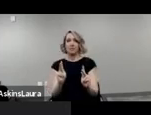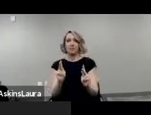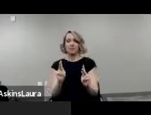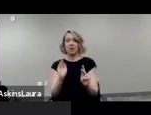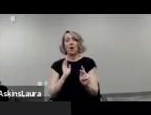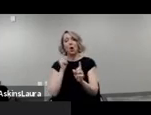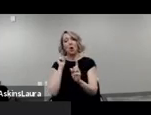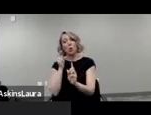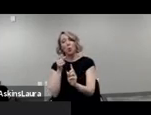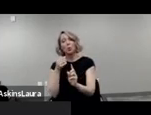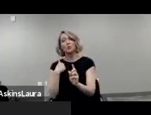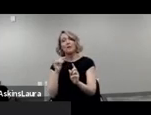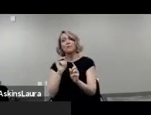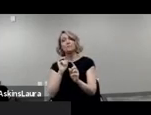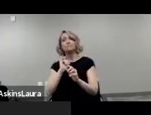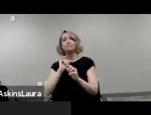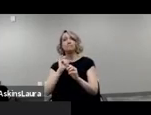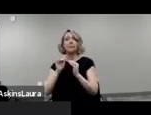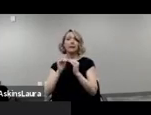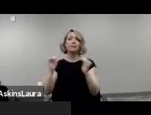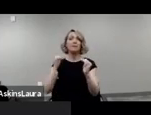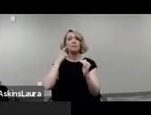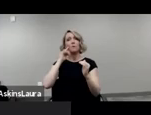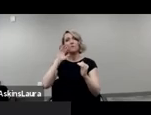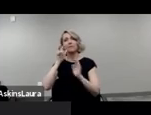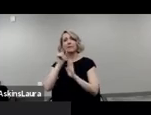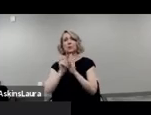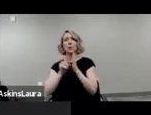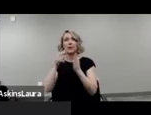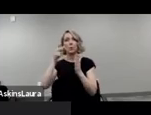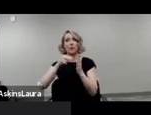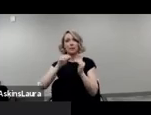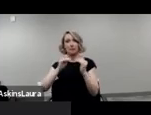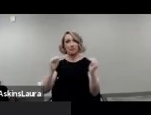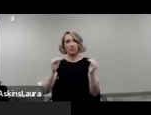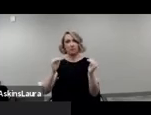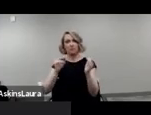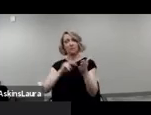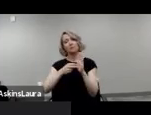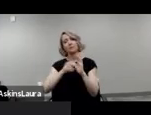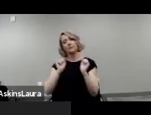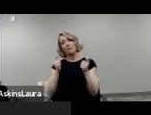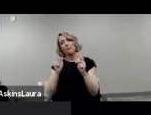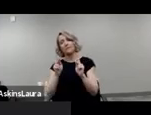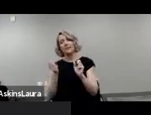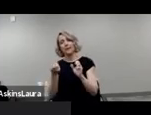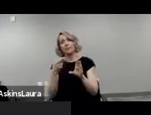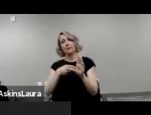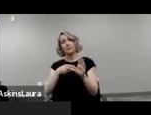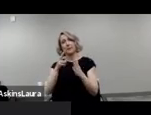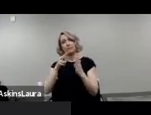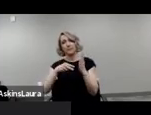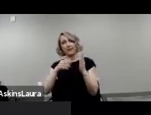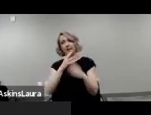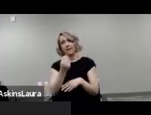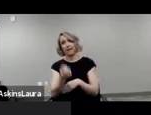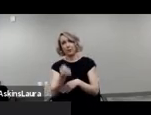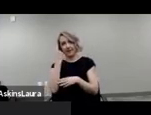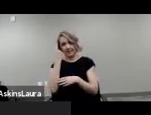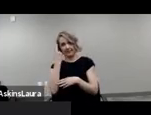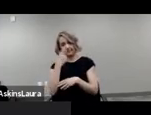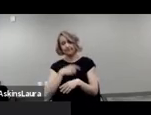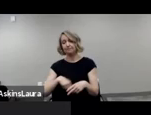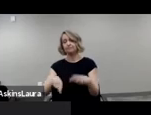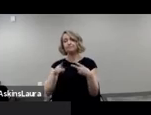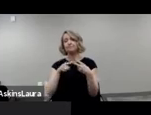no more than a fifth grade reading level so that anybody can participate and understand what we're saying. Two, I